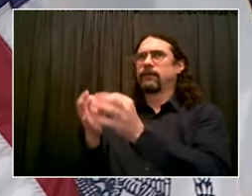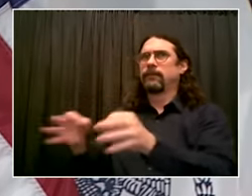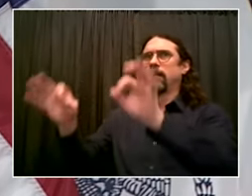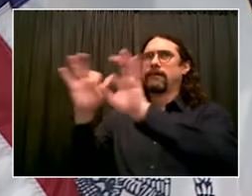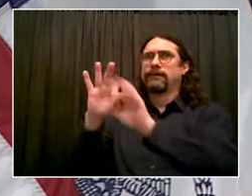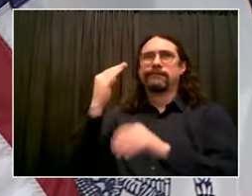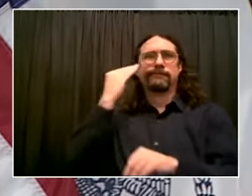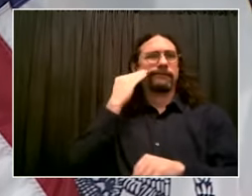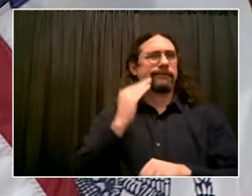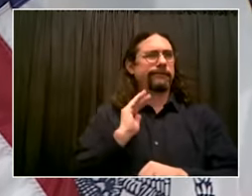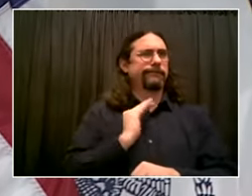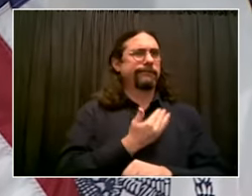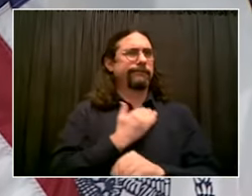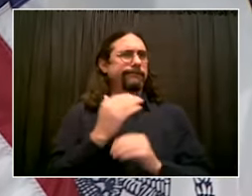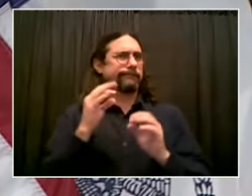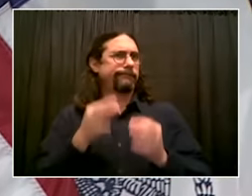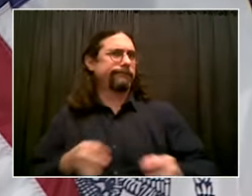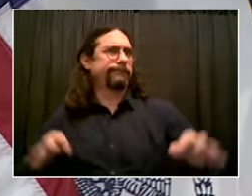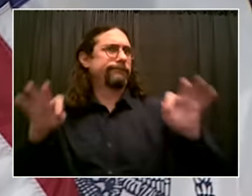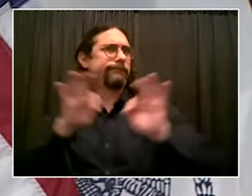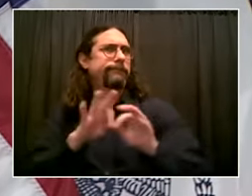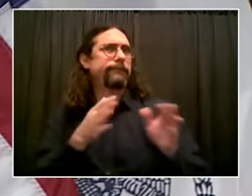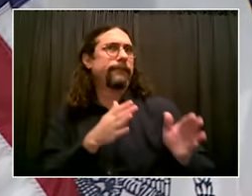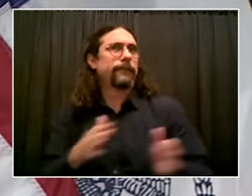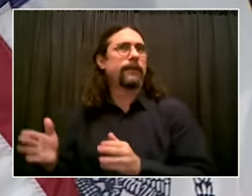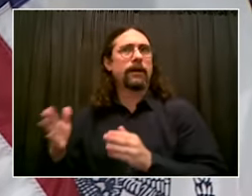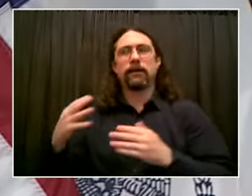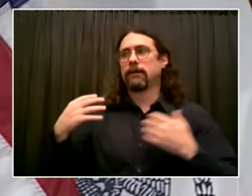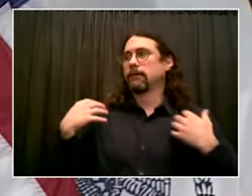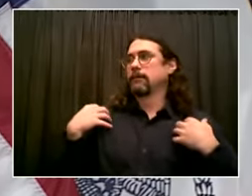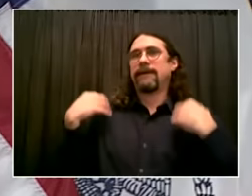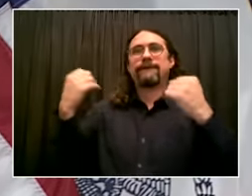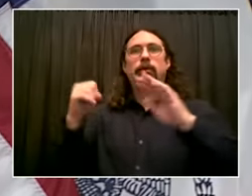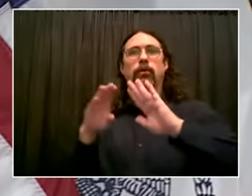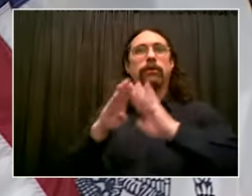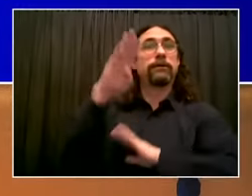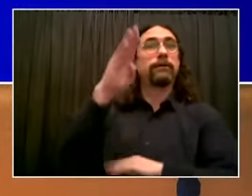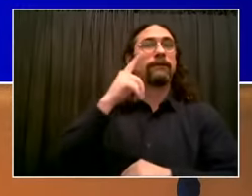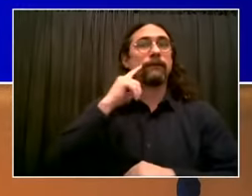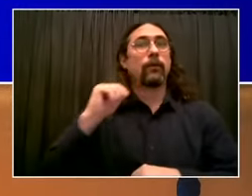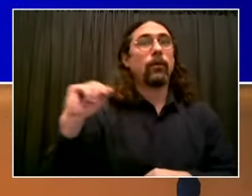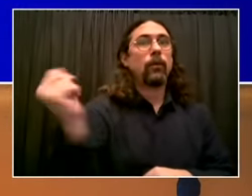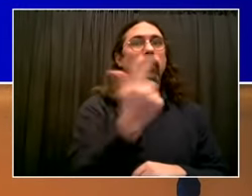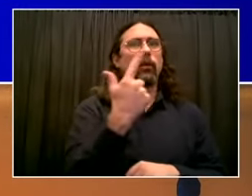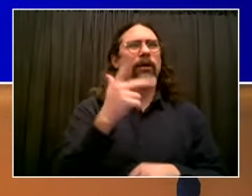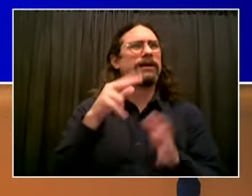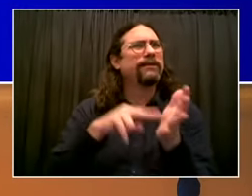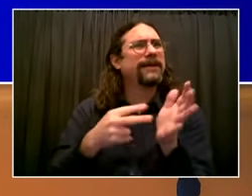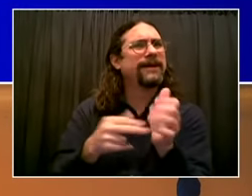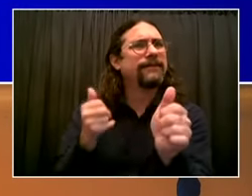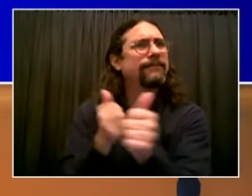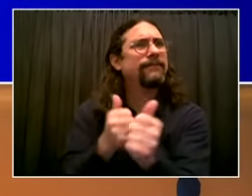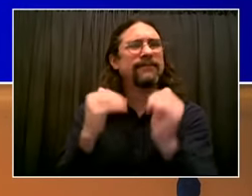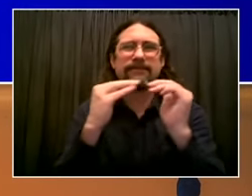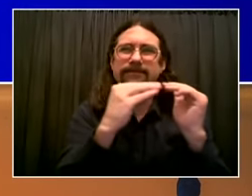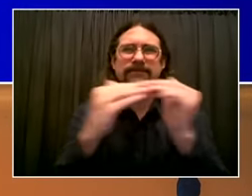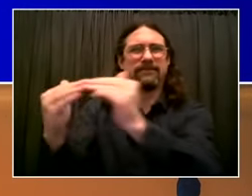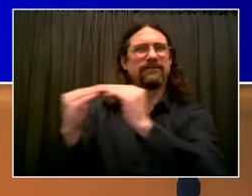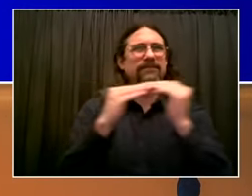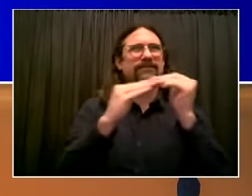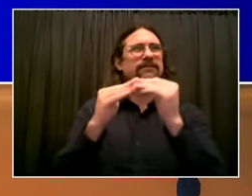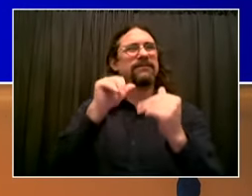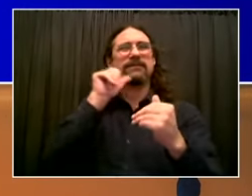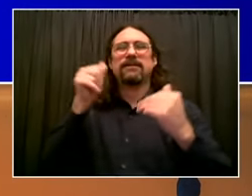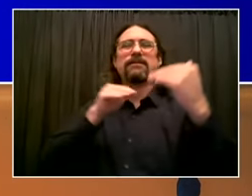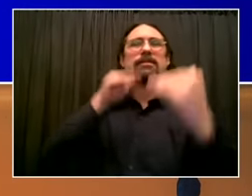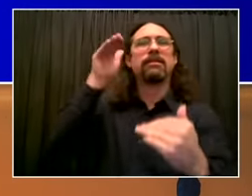all of us. And to do that right, a recovery for all of us means a number of things. It means a strong recovery. It means a